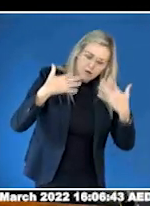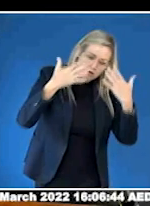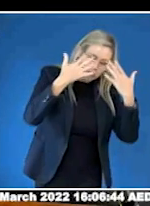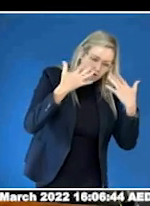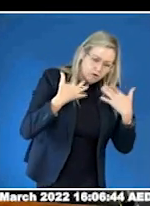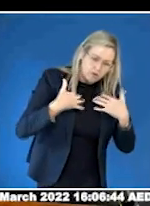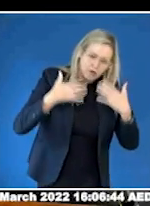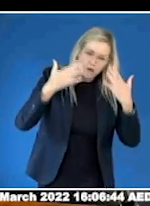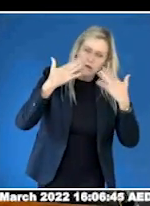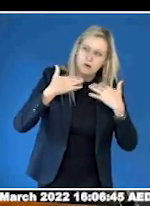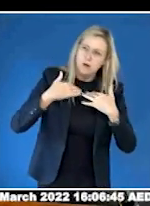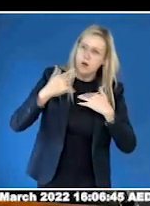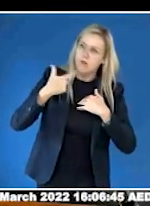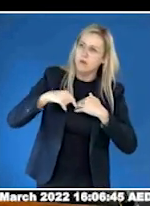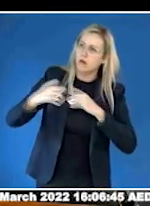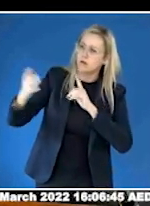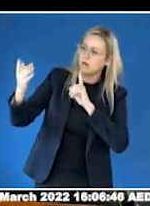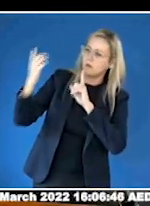covers her like a burial shroud.